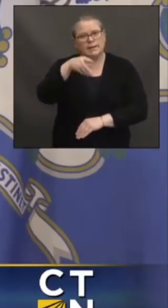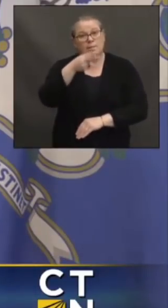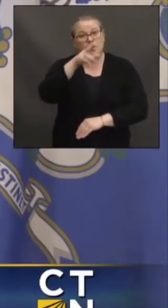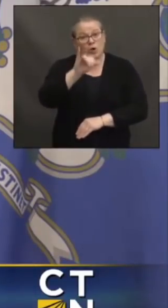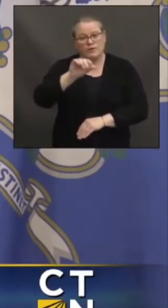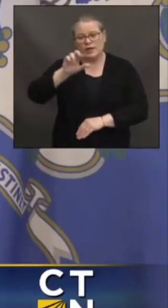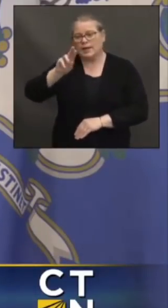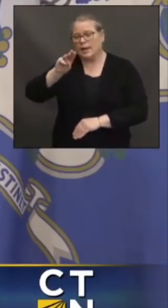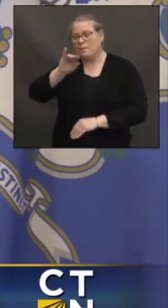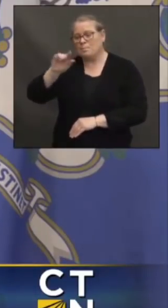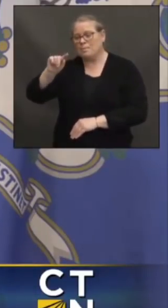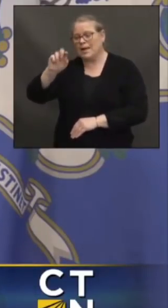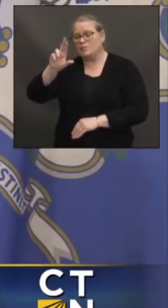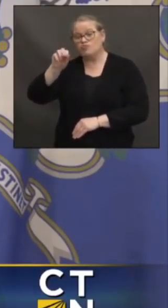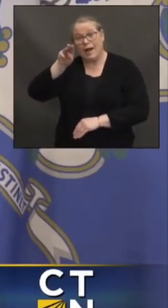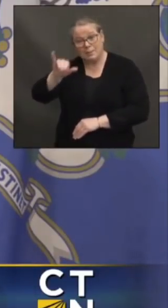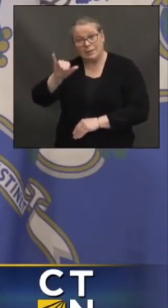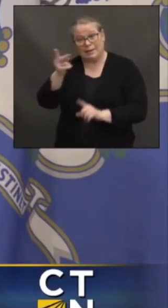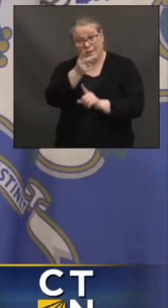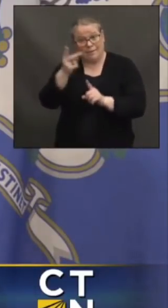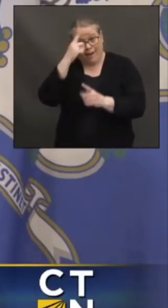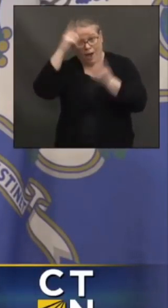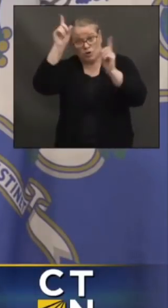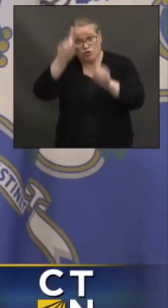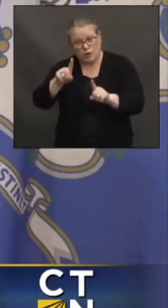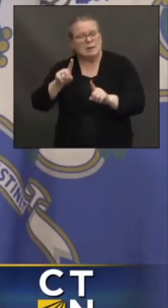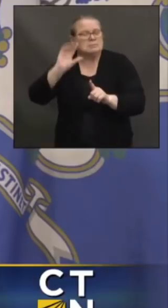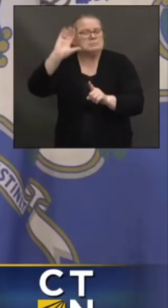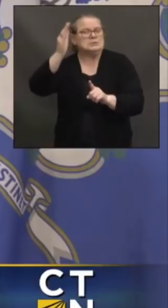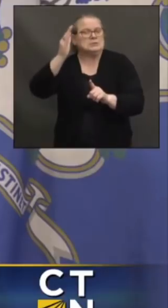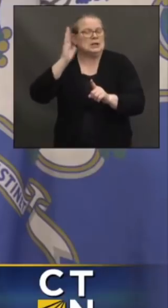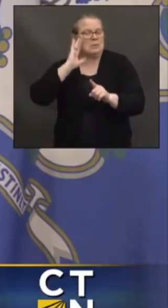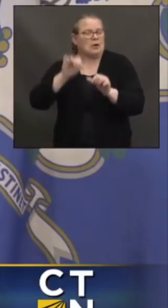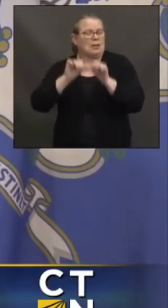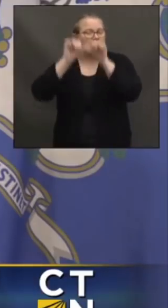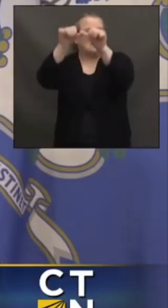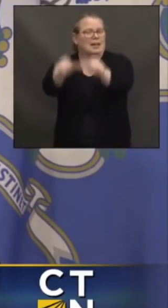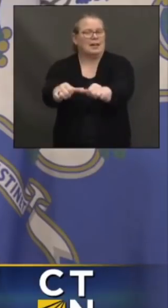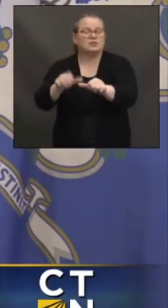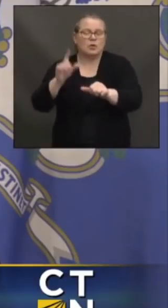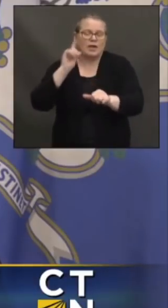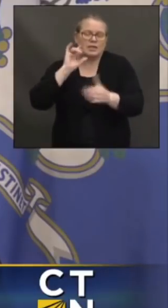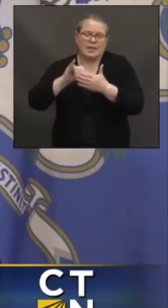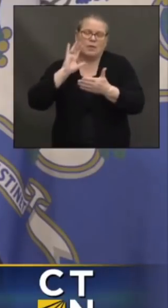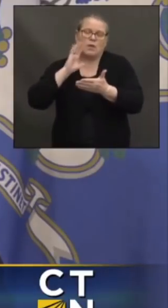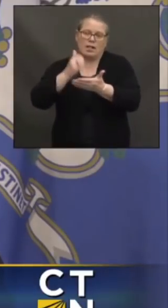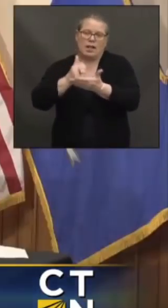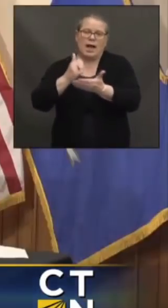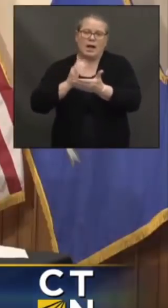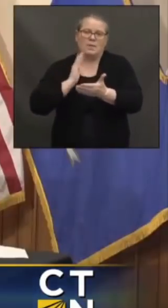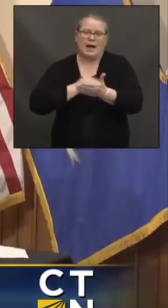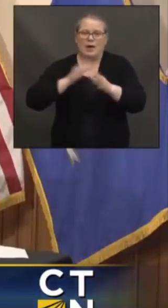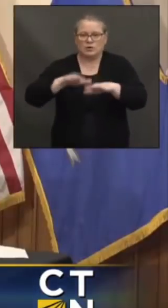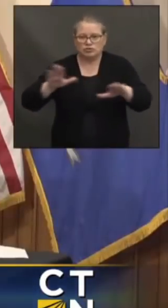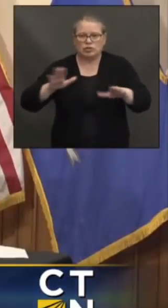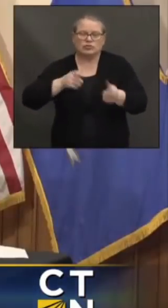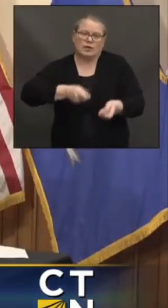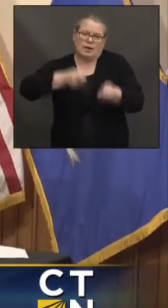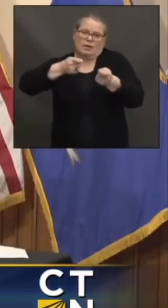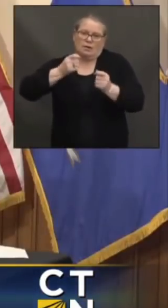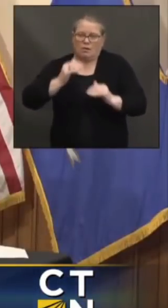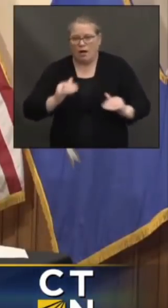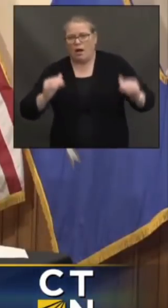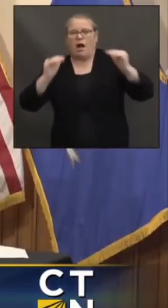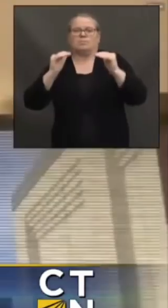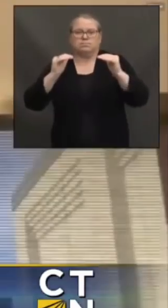has some long-term legs to it. So, I'd like to think it's a permanent part of lifting our kids out of poverty. I think, Governor, if I could just add to that,